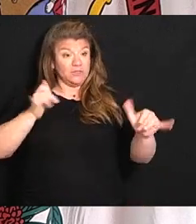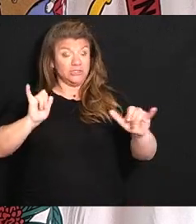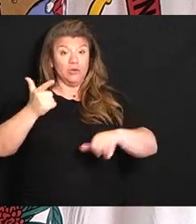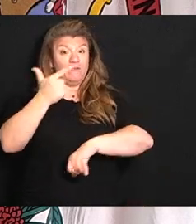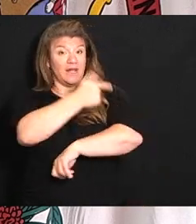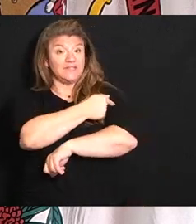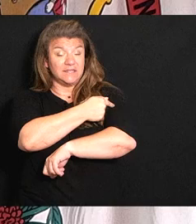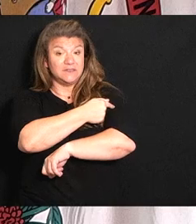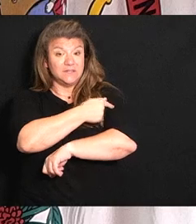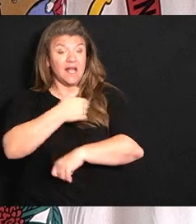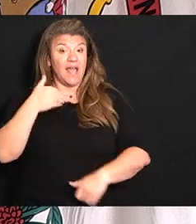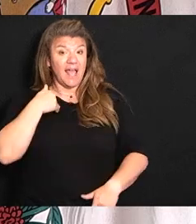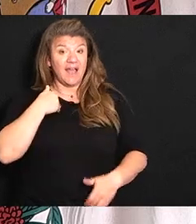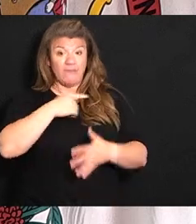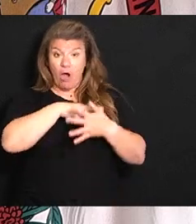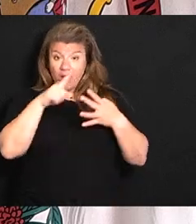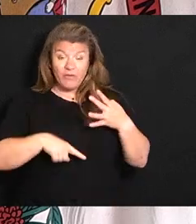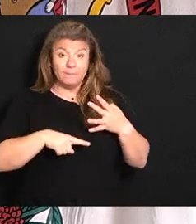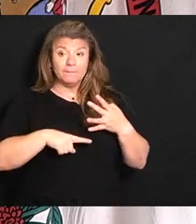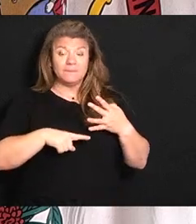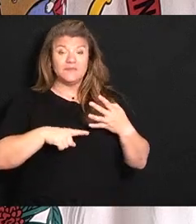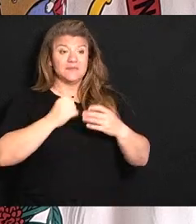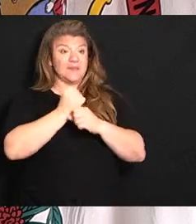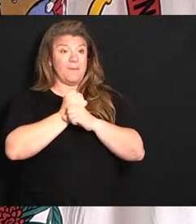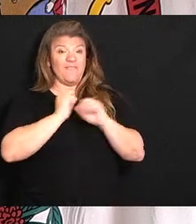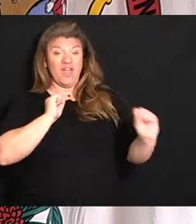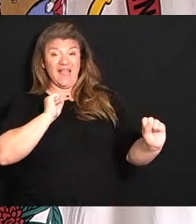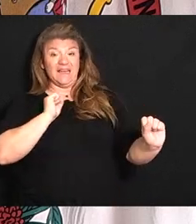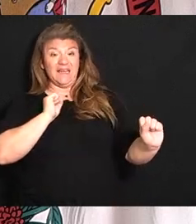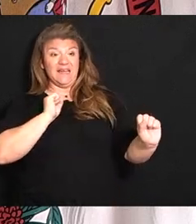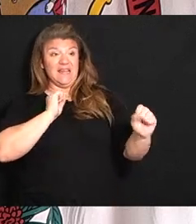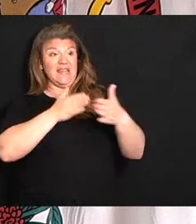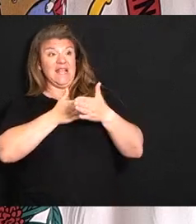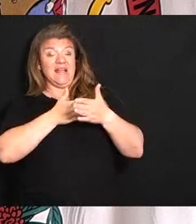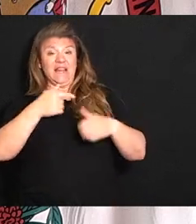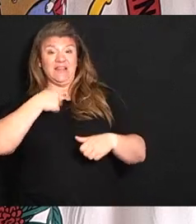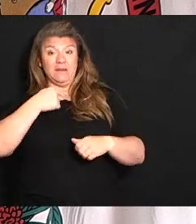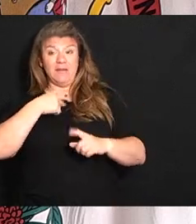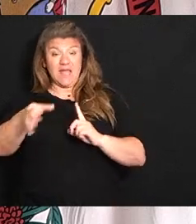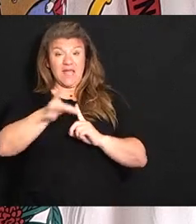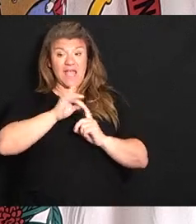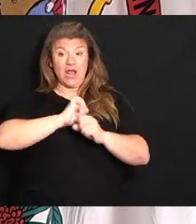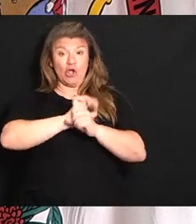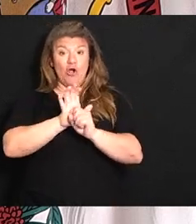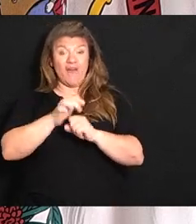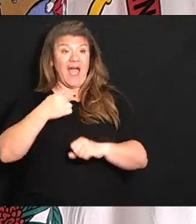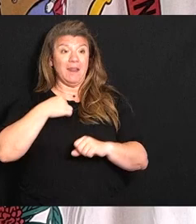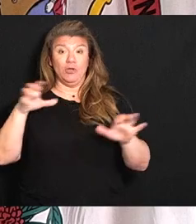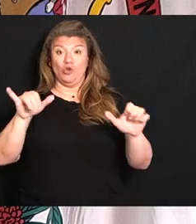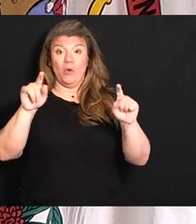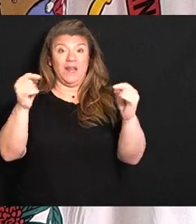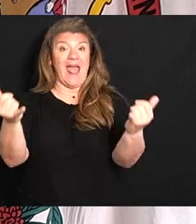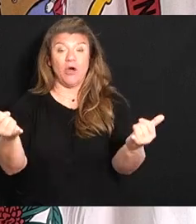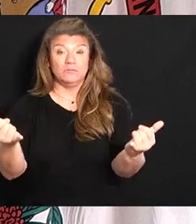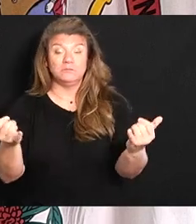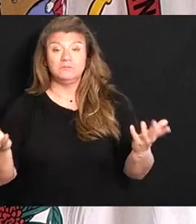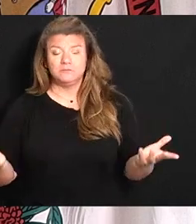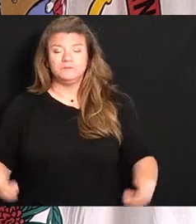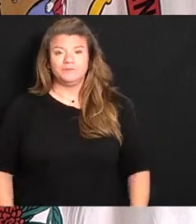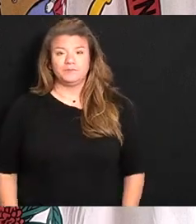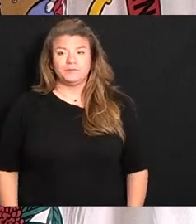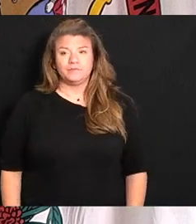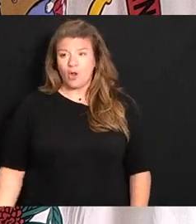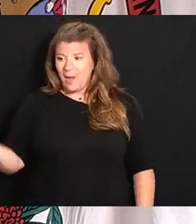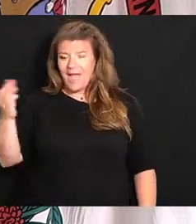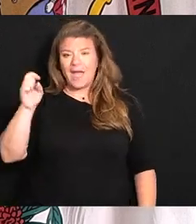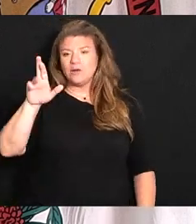and absolutely prevent maybe the possibility of me getting COVID I'd be at it right now but anyway Dr. Marsh you